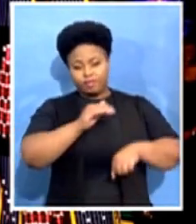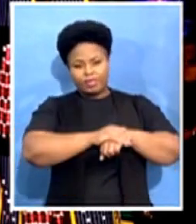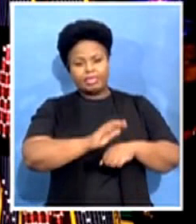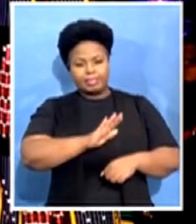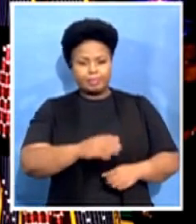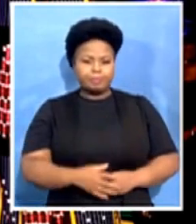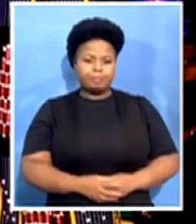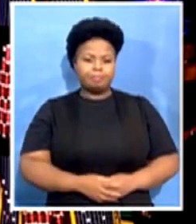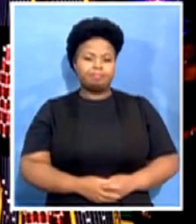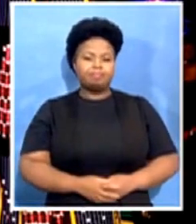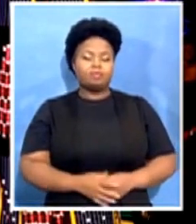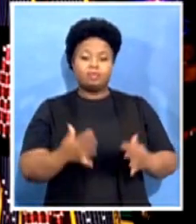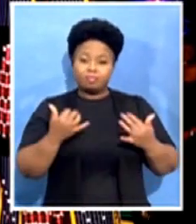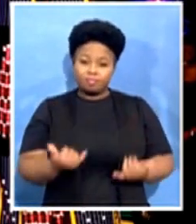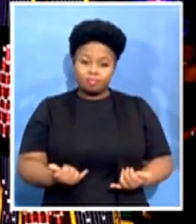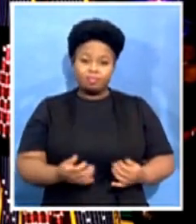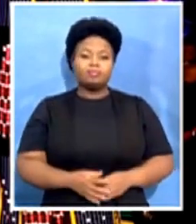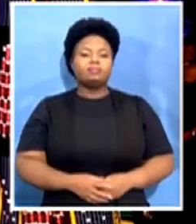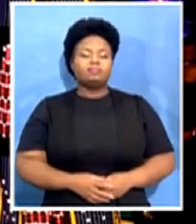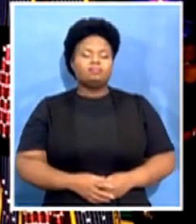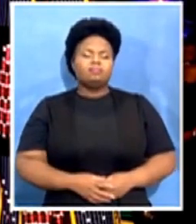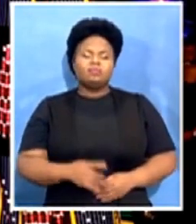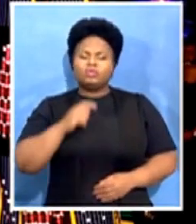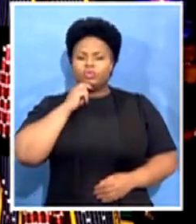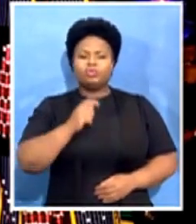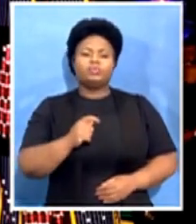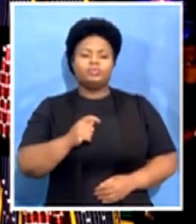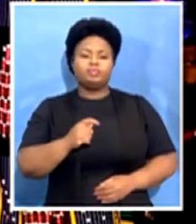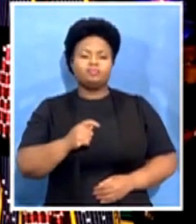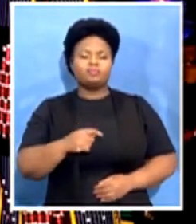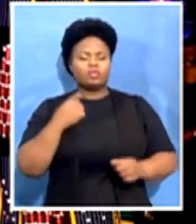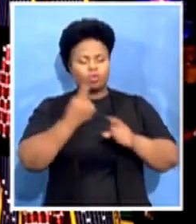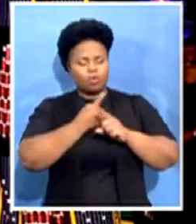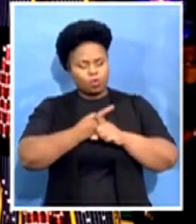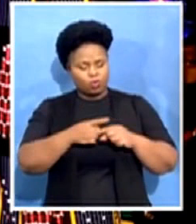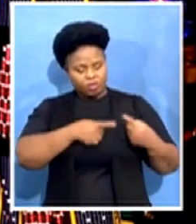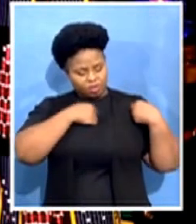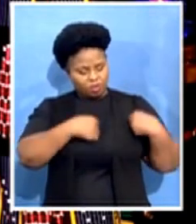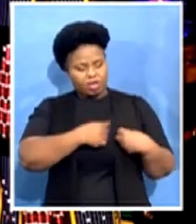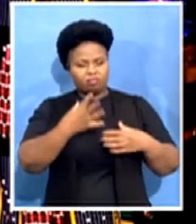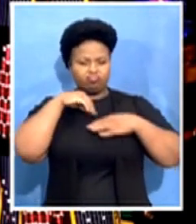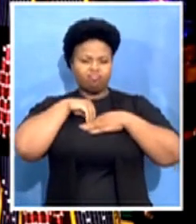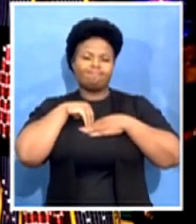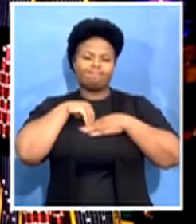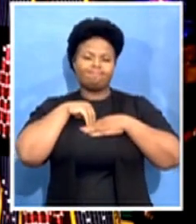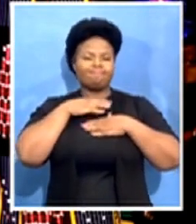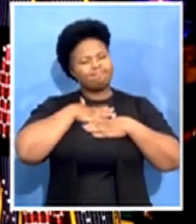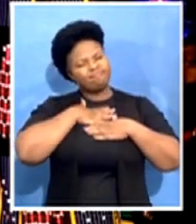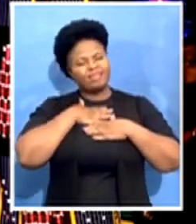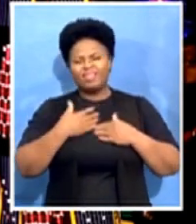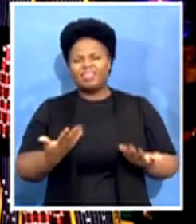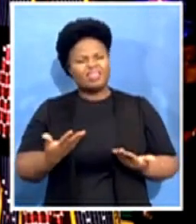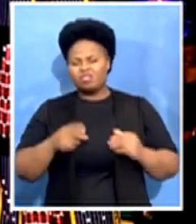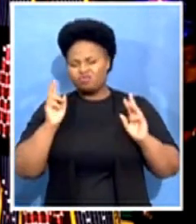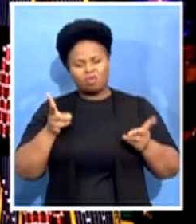so present is she in our hearts that it feels unnatural, as Ayanda has